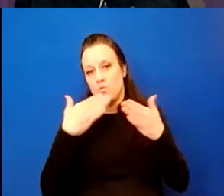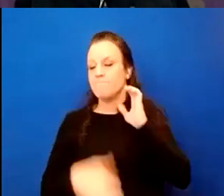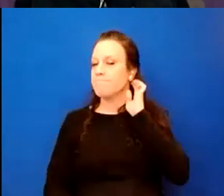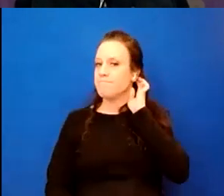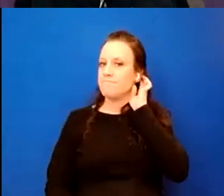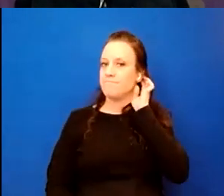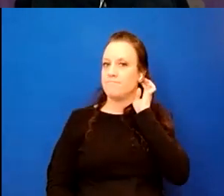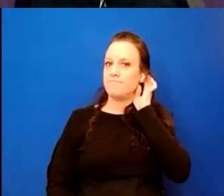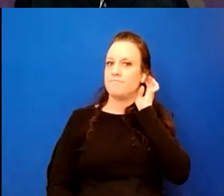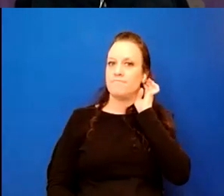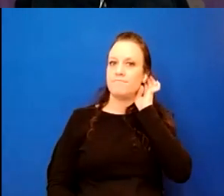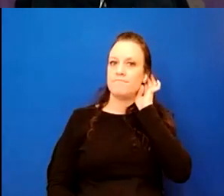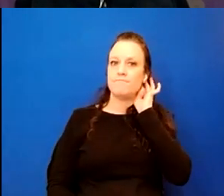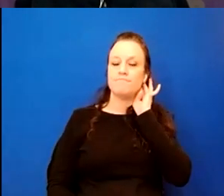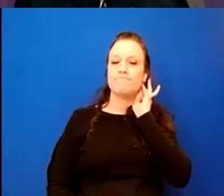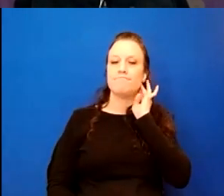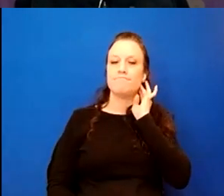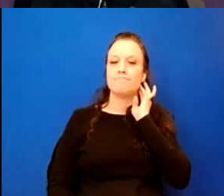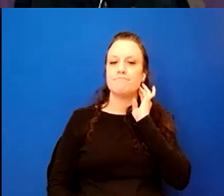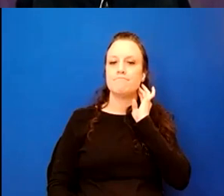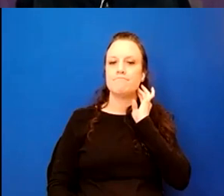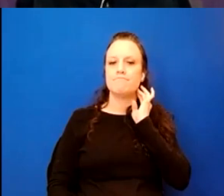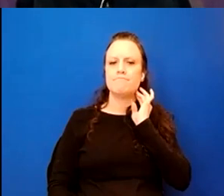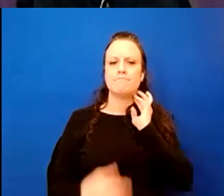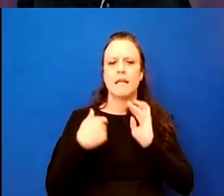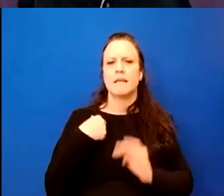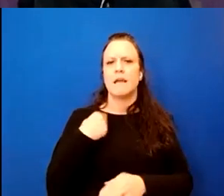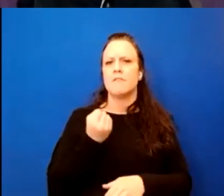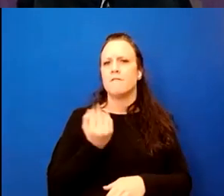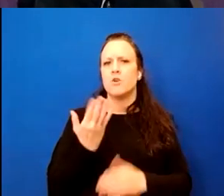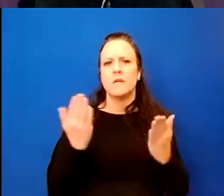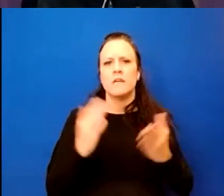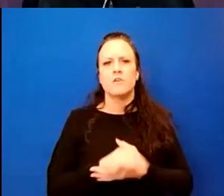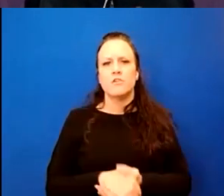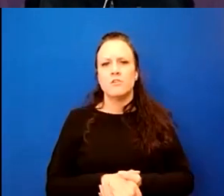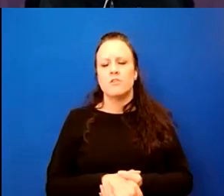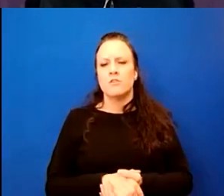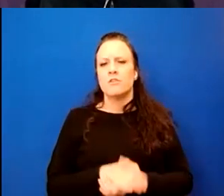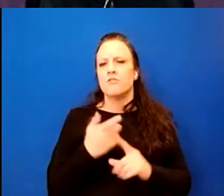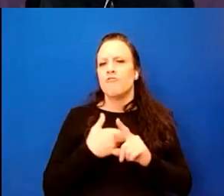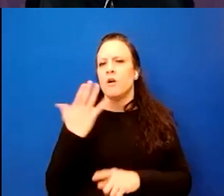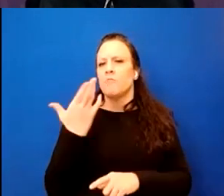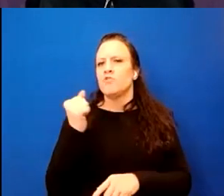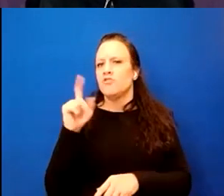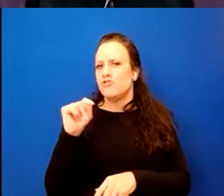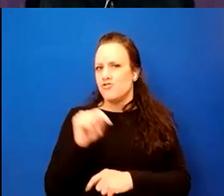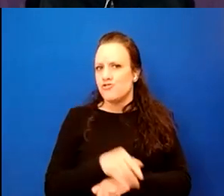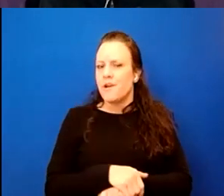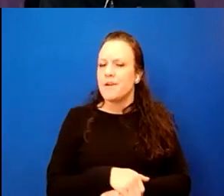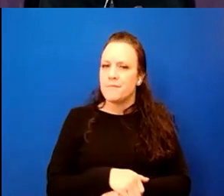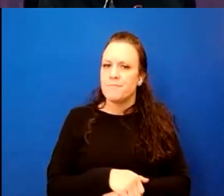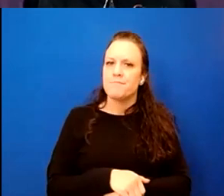All right. Um, I think I have a couple here, uh, from the chat, uh,